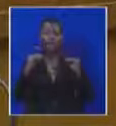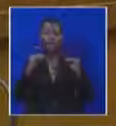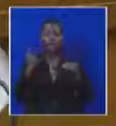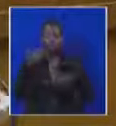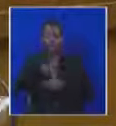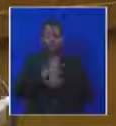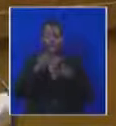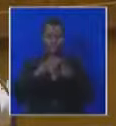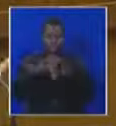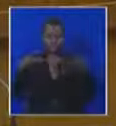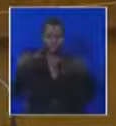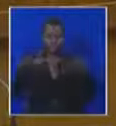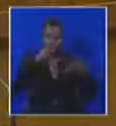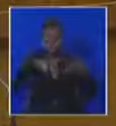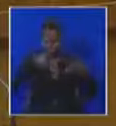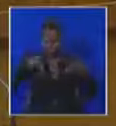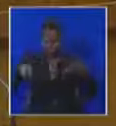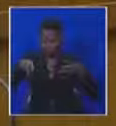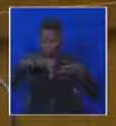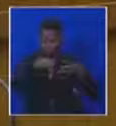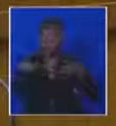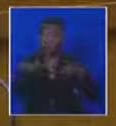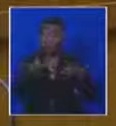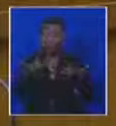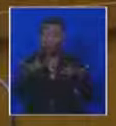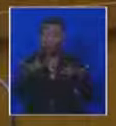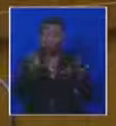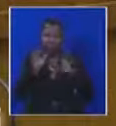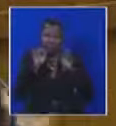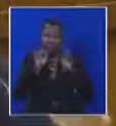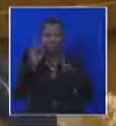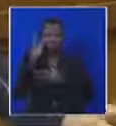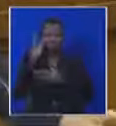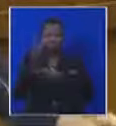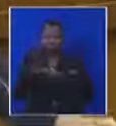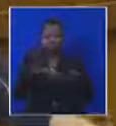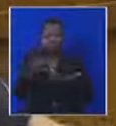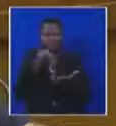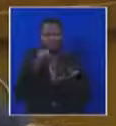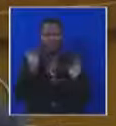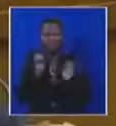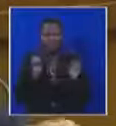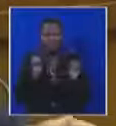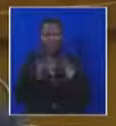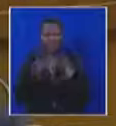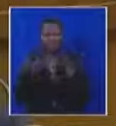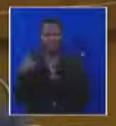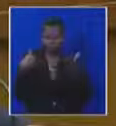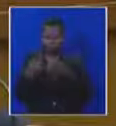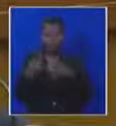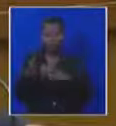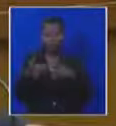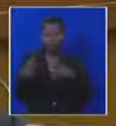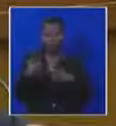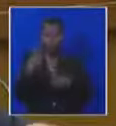Not much substance there, I'm afraid. But you know what? We've seen this week how the President has